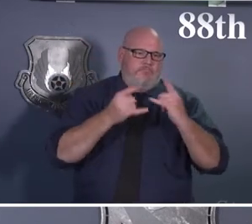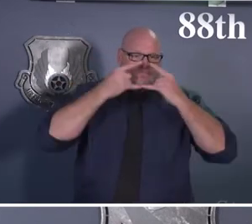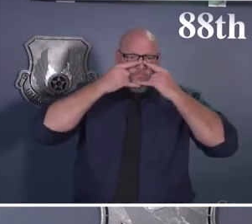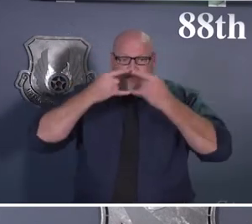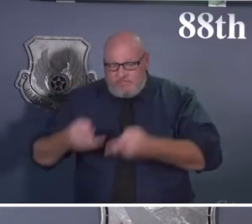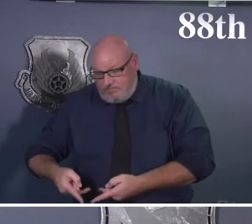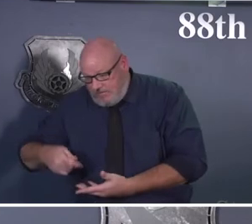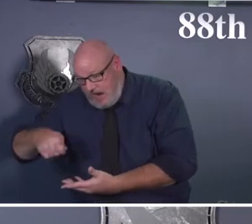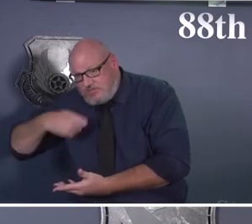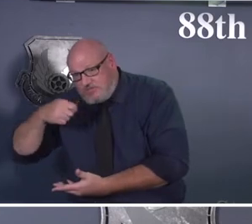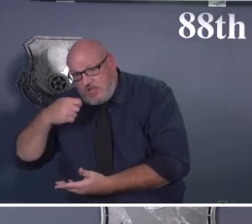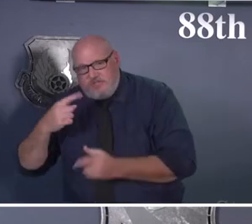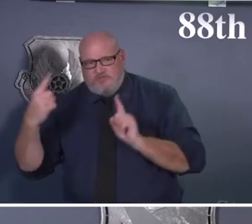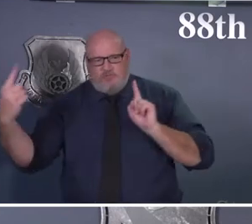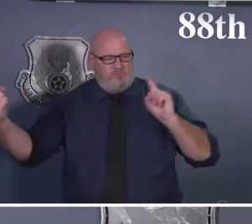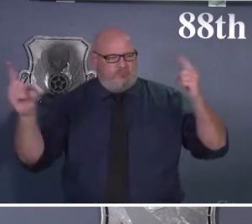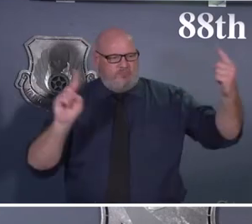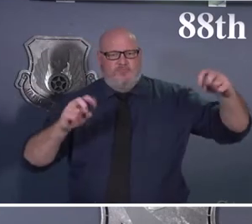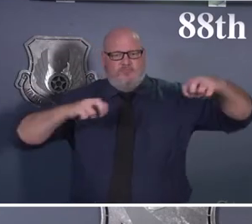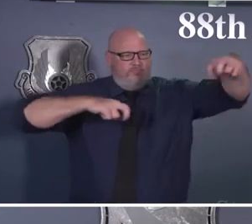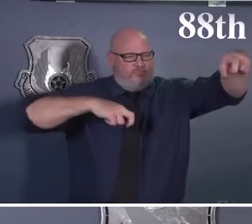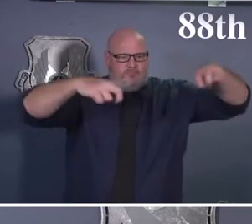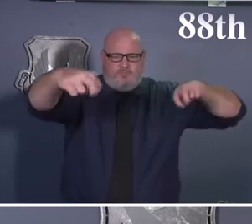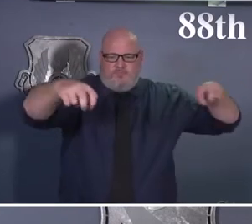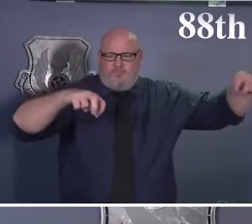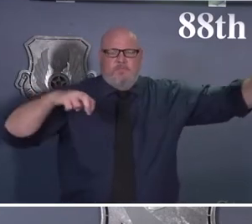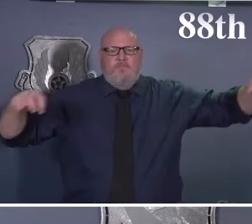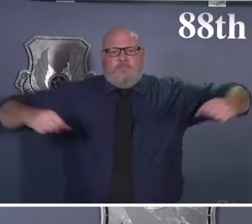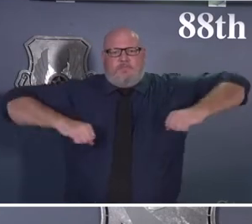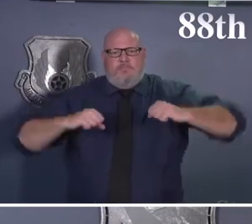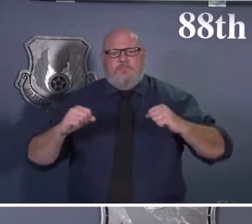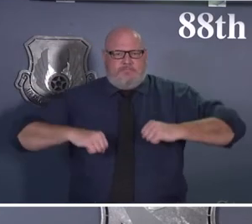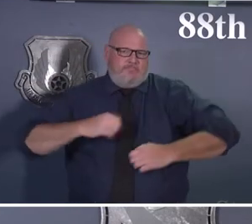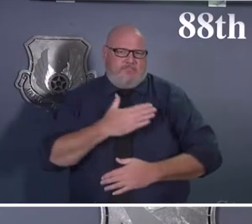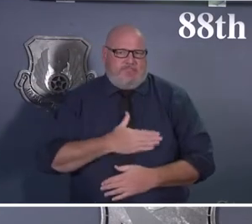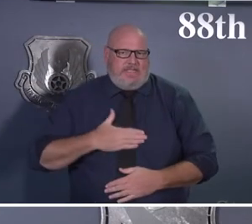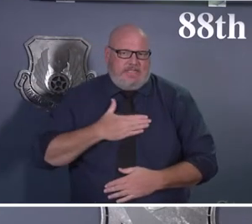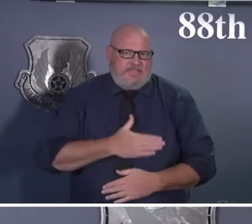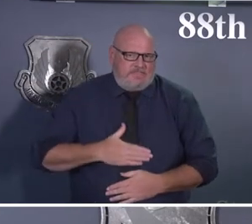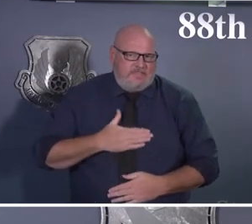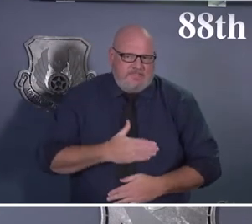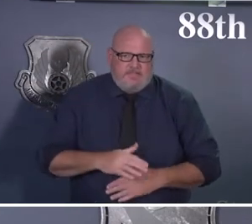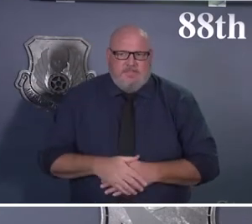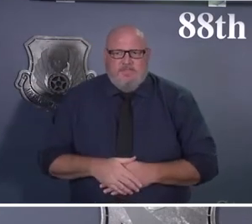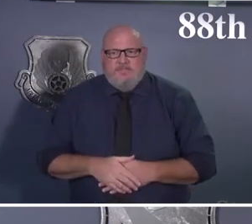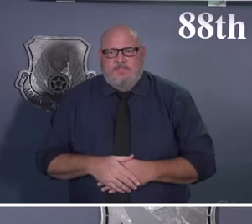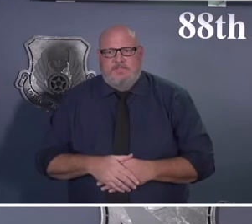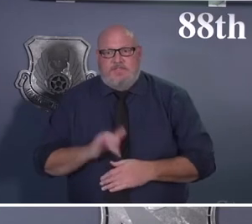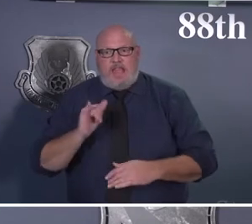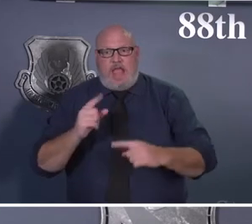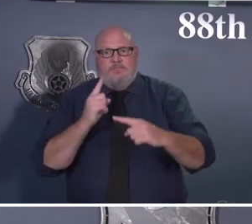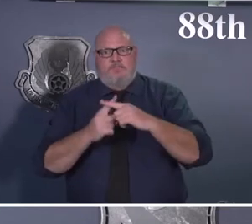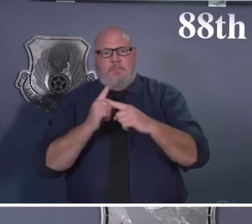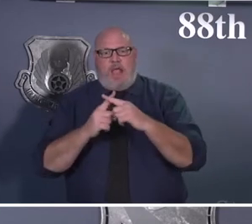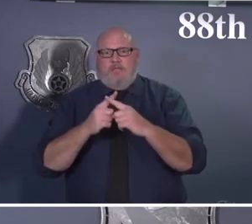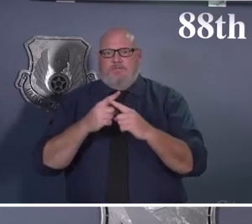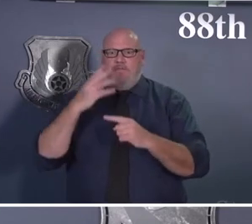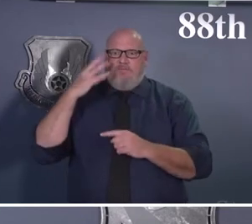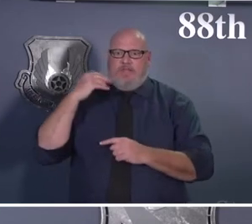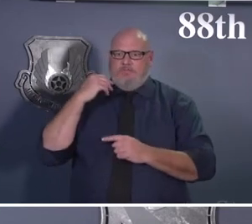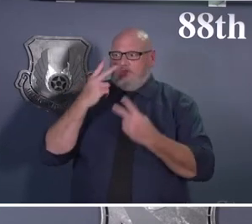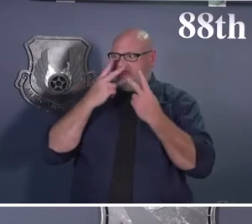folks safe. Now, you've heard a lot of positive movement. And we're celebrating the transition from Delta to Charlie.